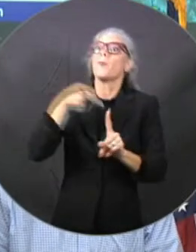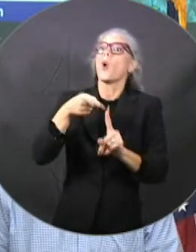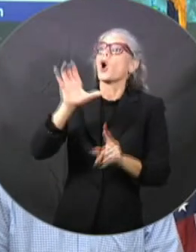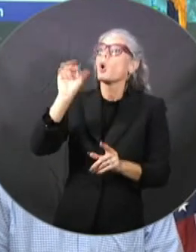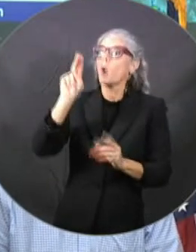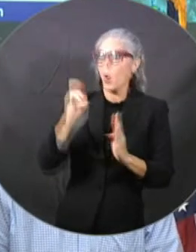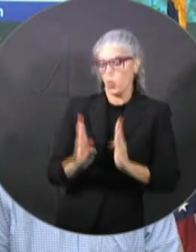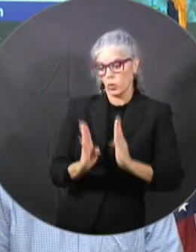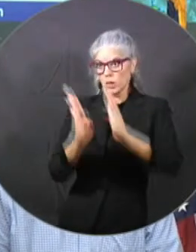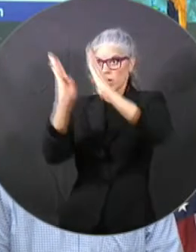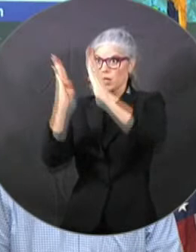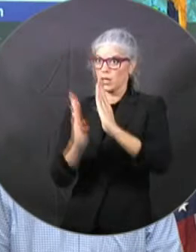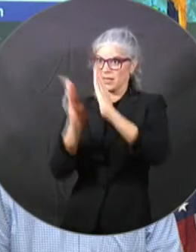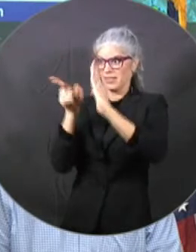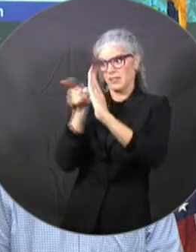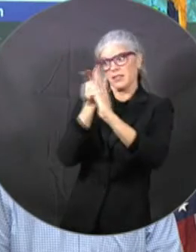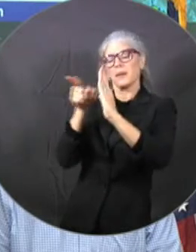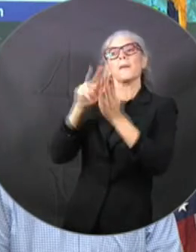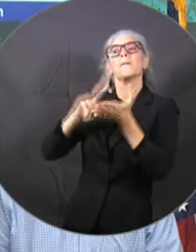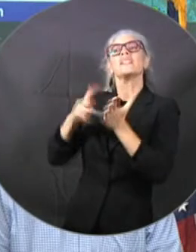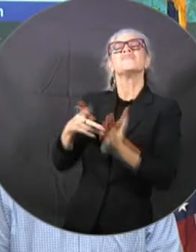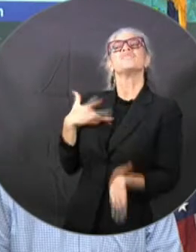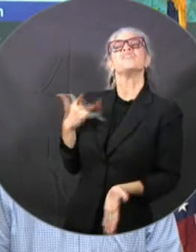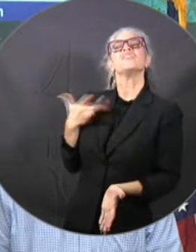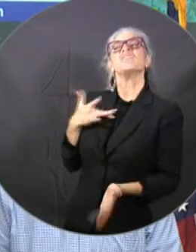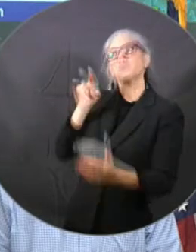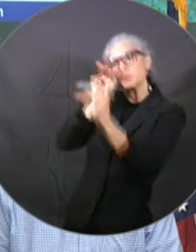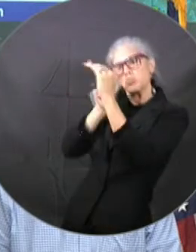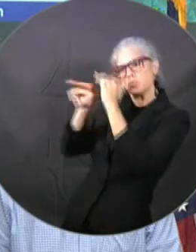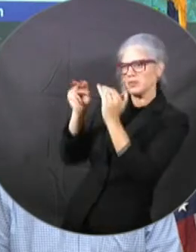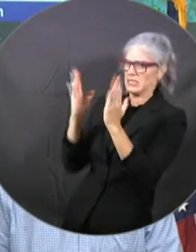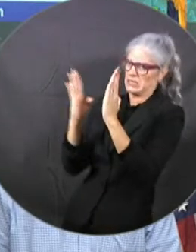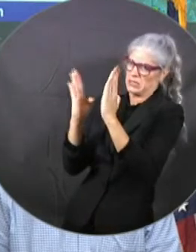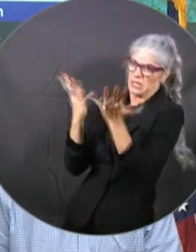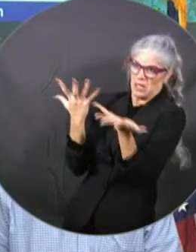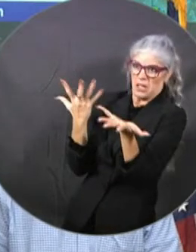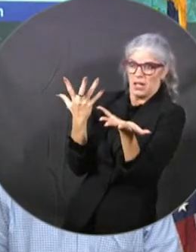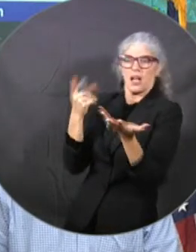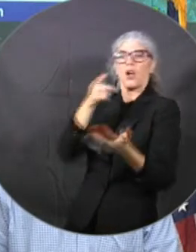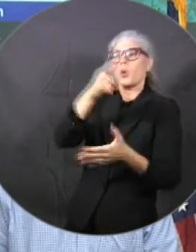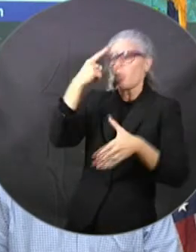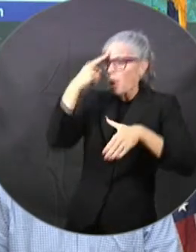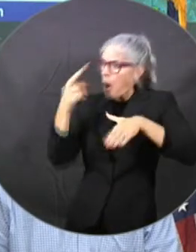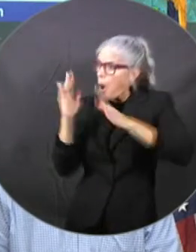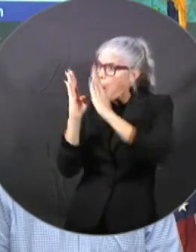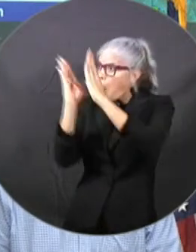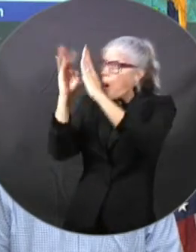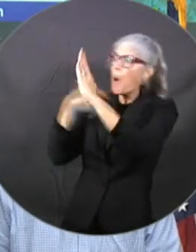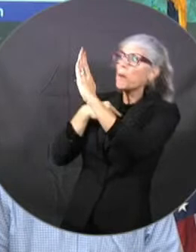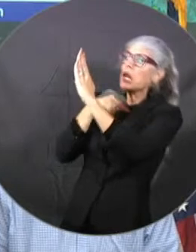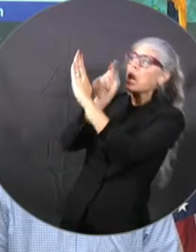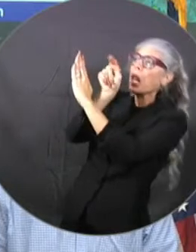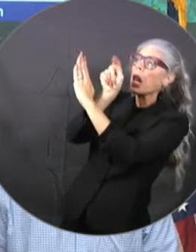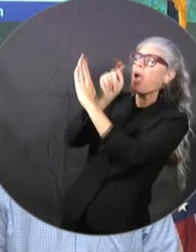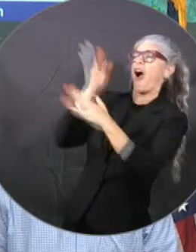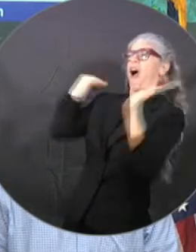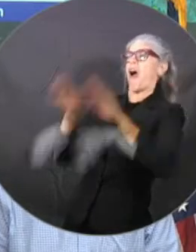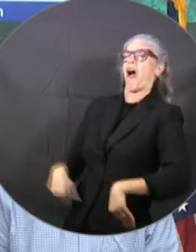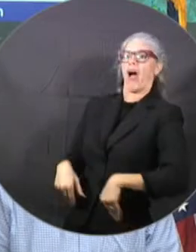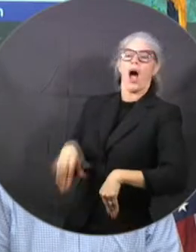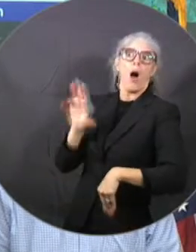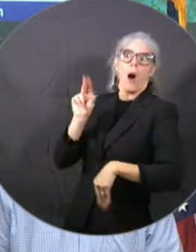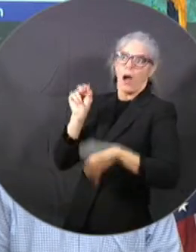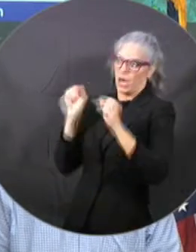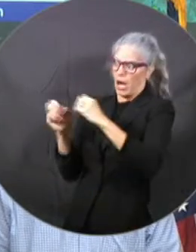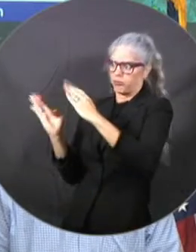outside the cone, even as it was going. Pensacola a few years ago, you you said it wasn't even in the cone. Then the